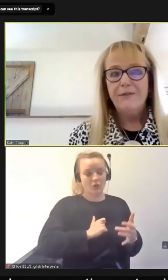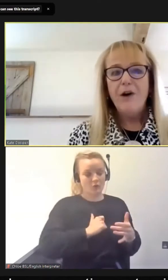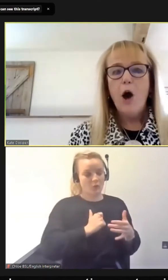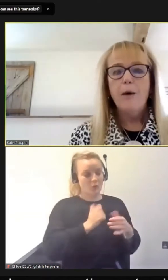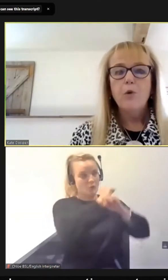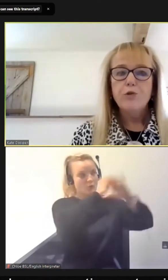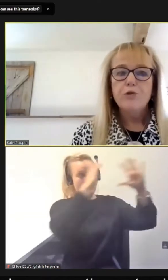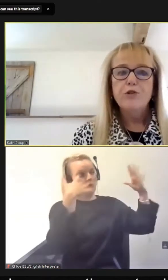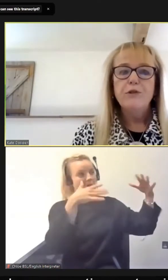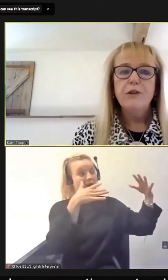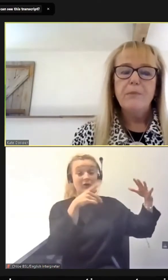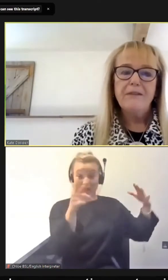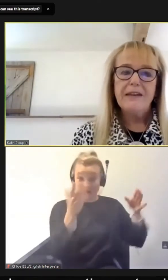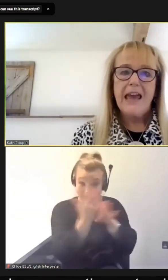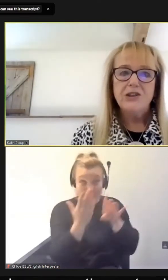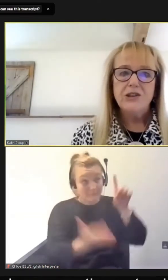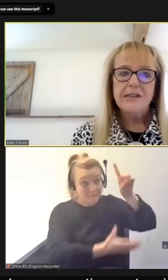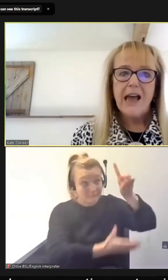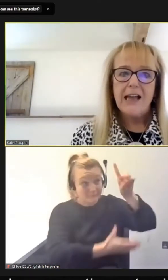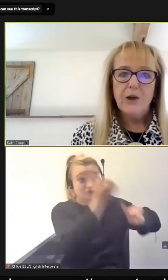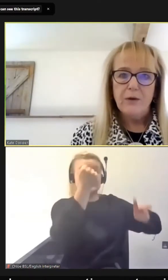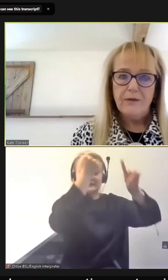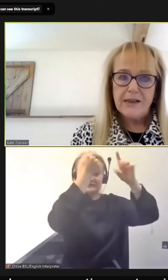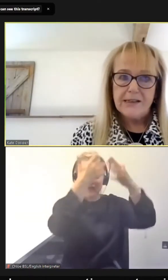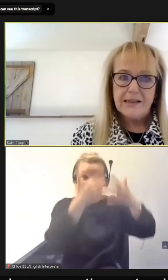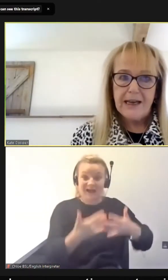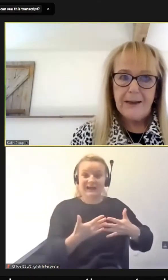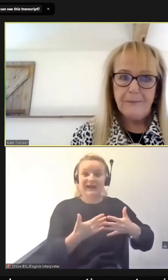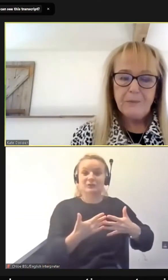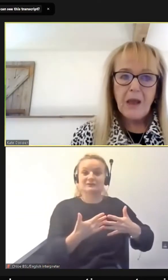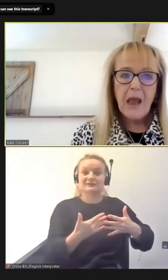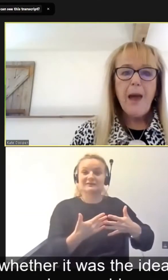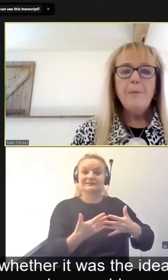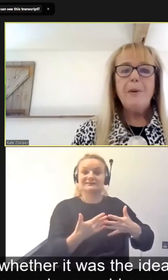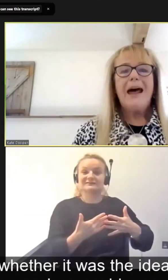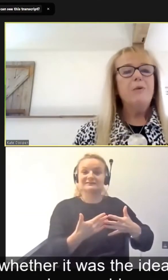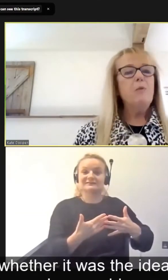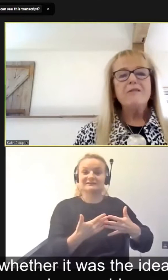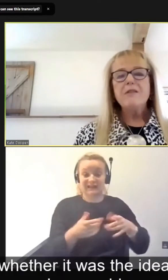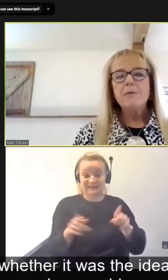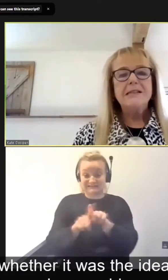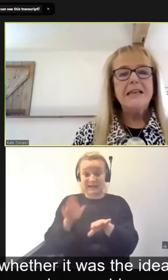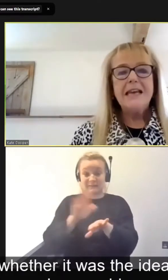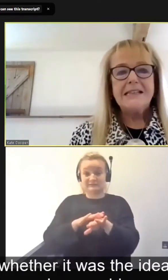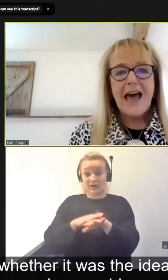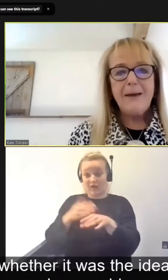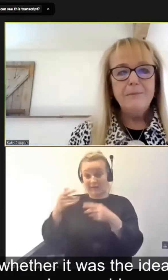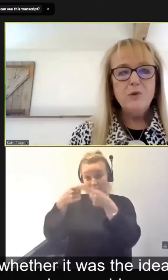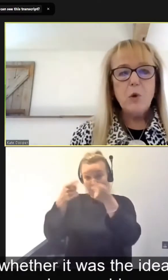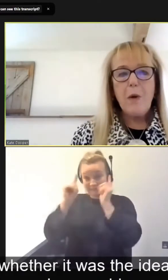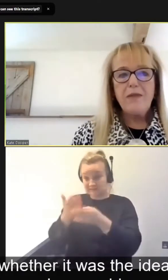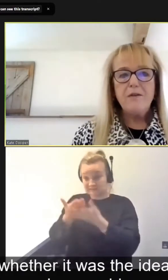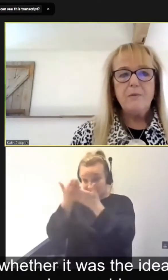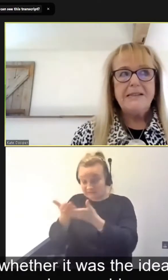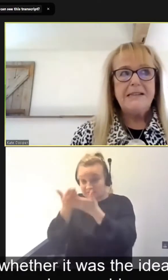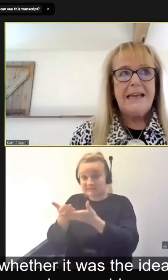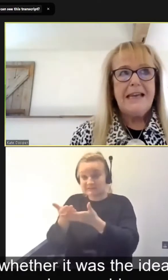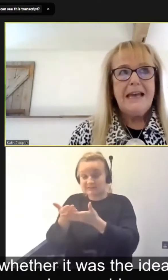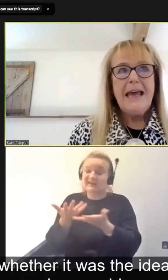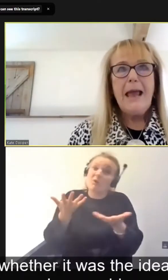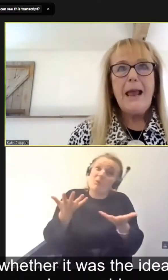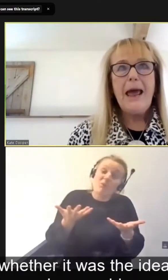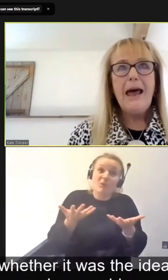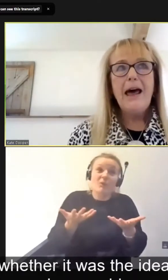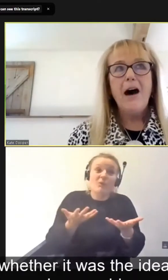accounting firm all through my vacations at university. But whether it was the exams or whether it was